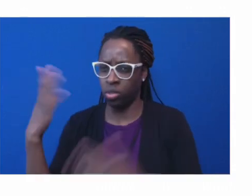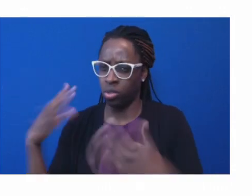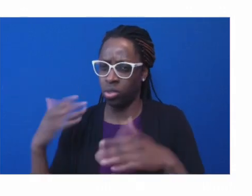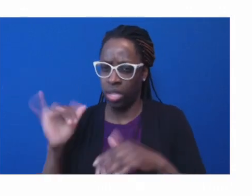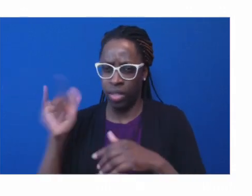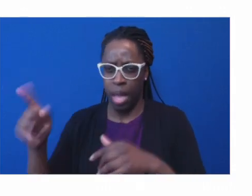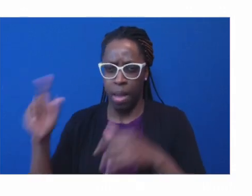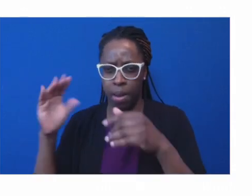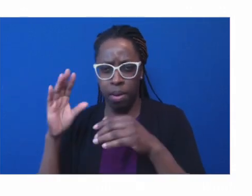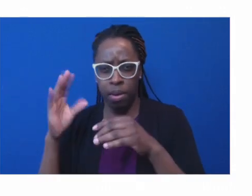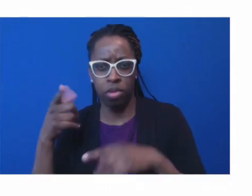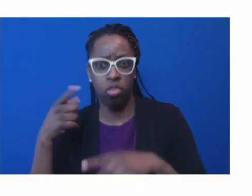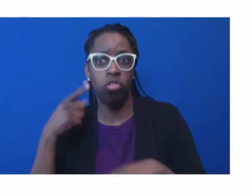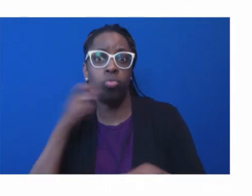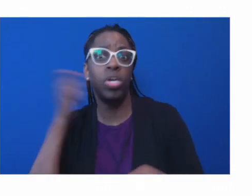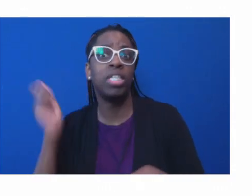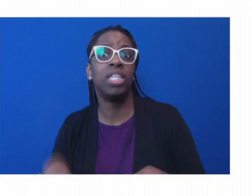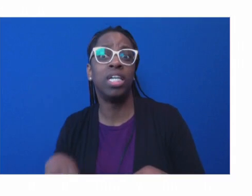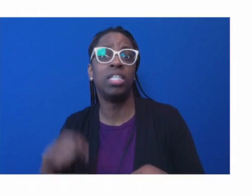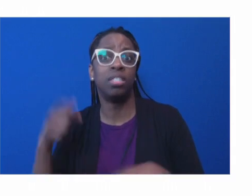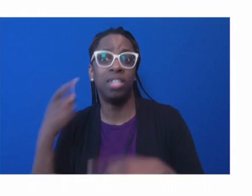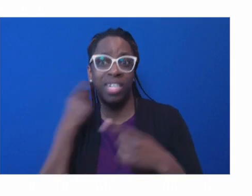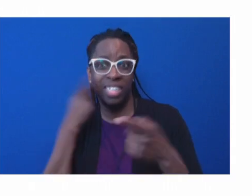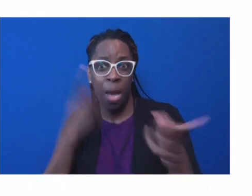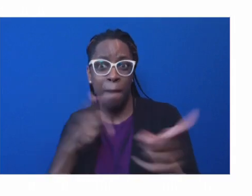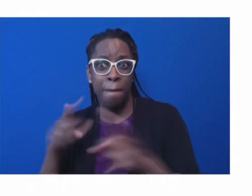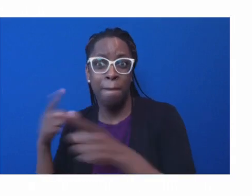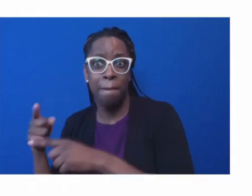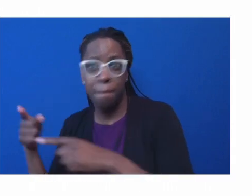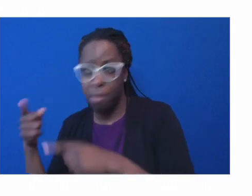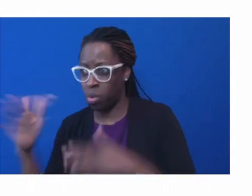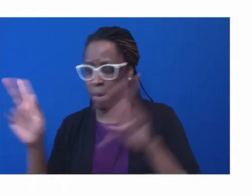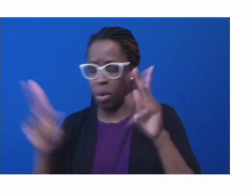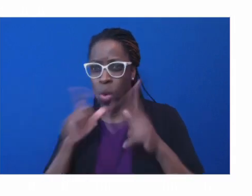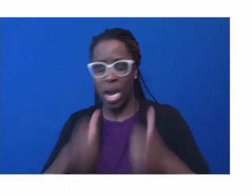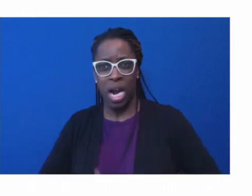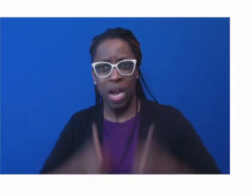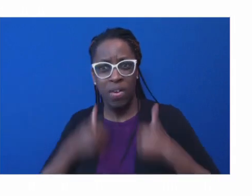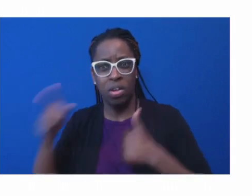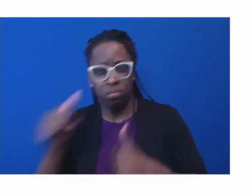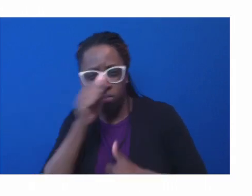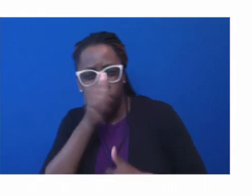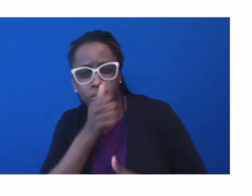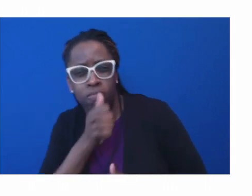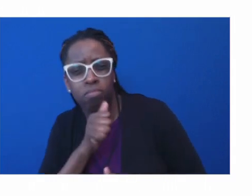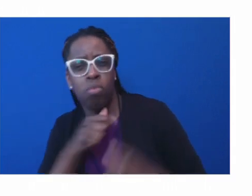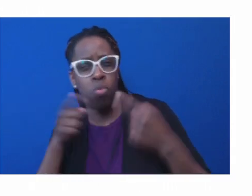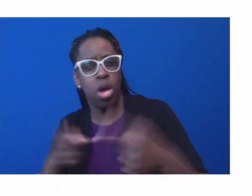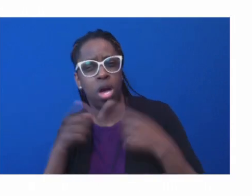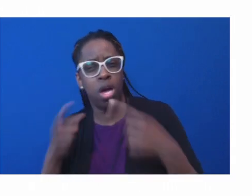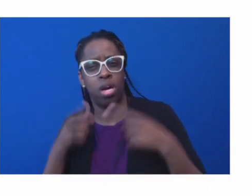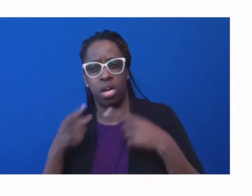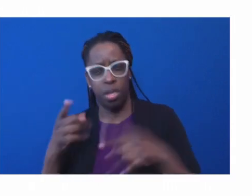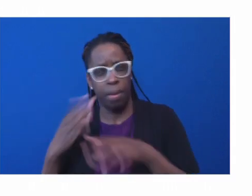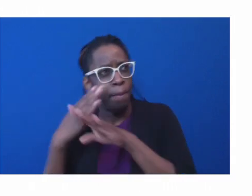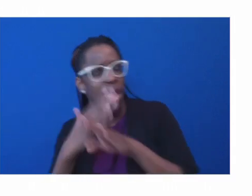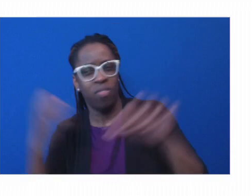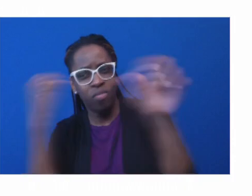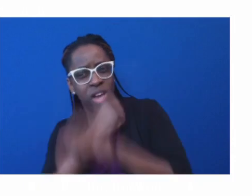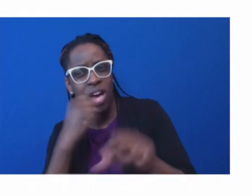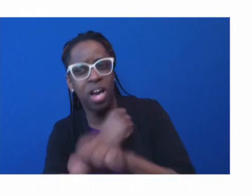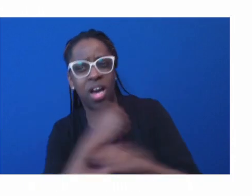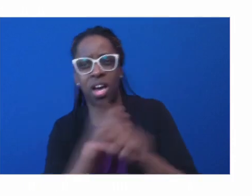determined to protect their democracy and freedom from tyranny and oppression. And as they stepped up the plate to volunteer,